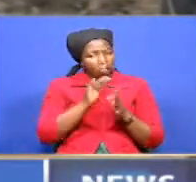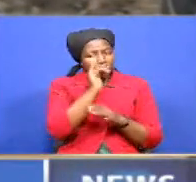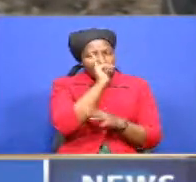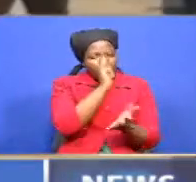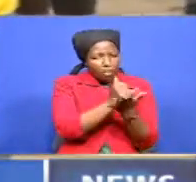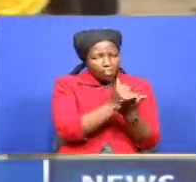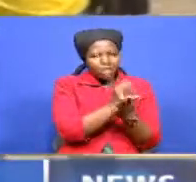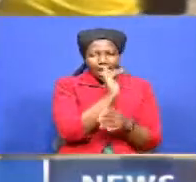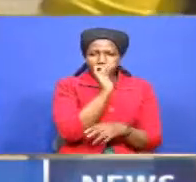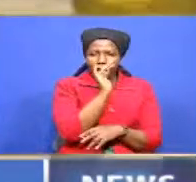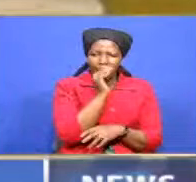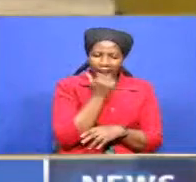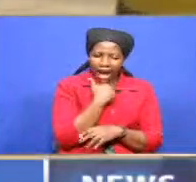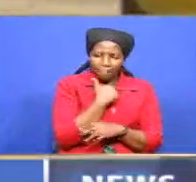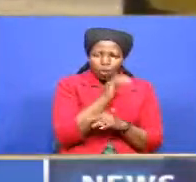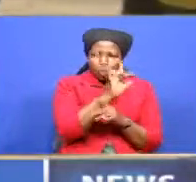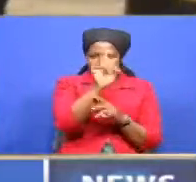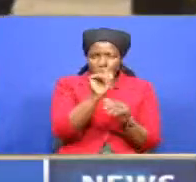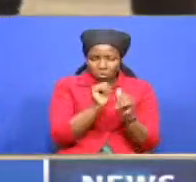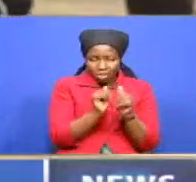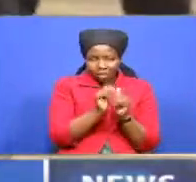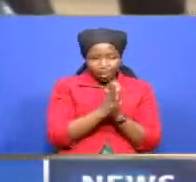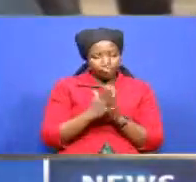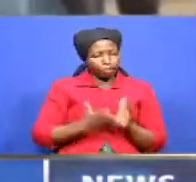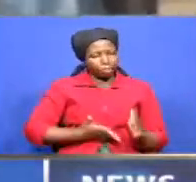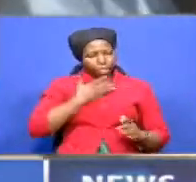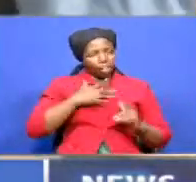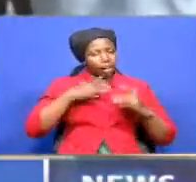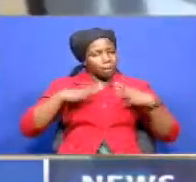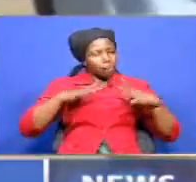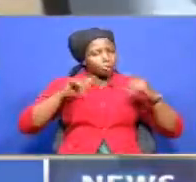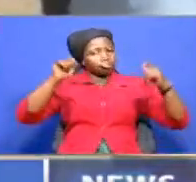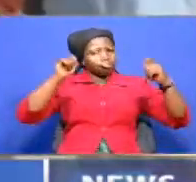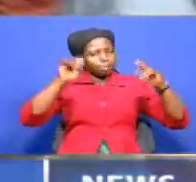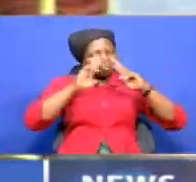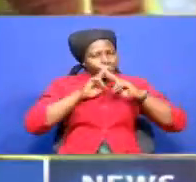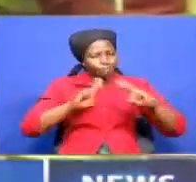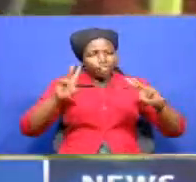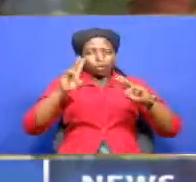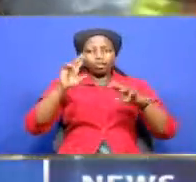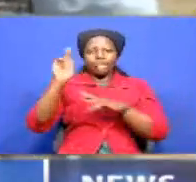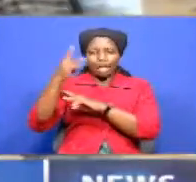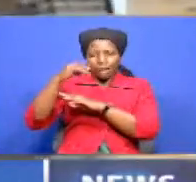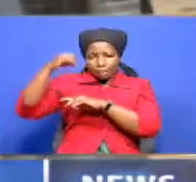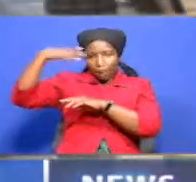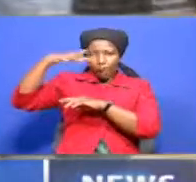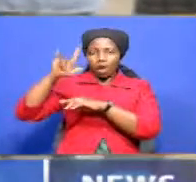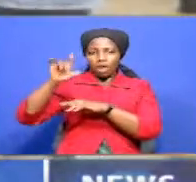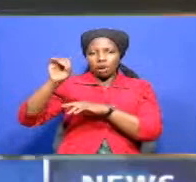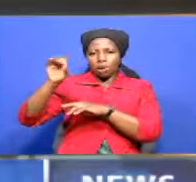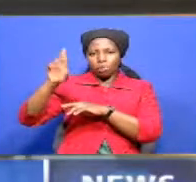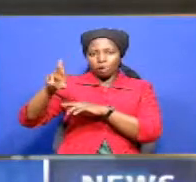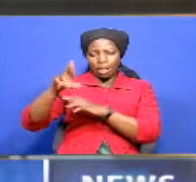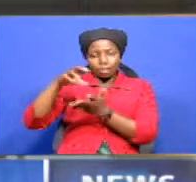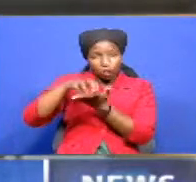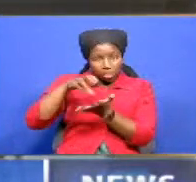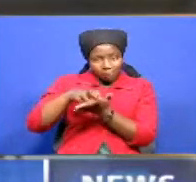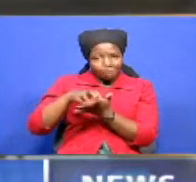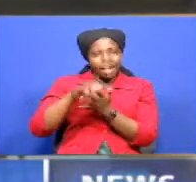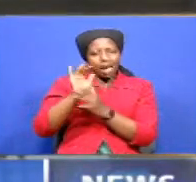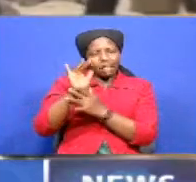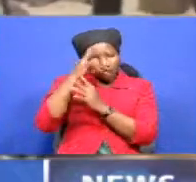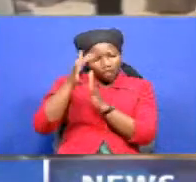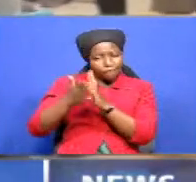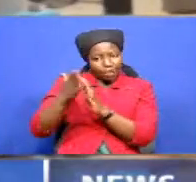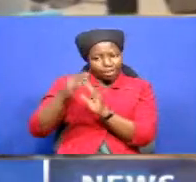the irate residents staged peaceful demonstrations at the kenya power lodu station calling for the speedy replacement of the faulty